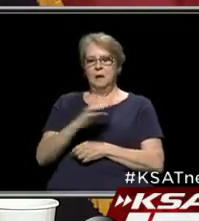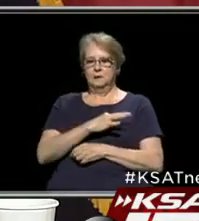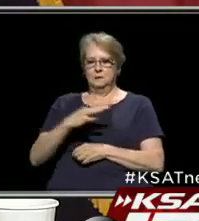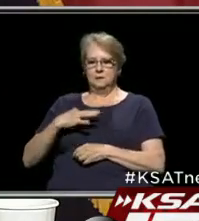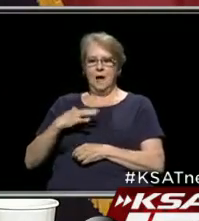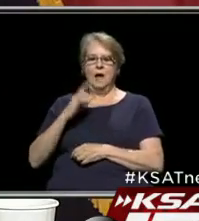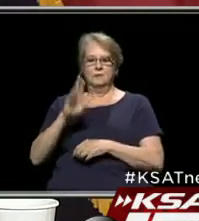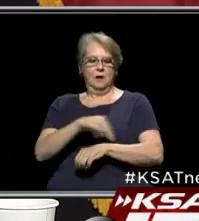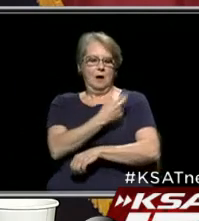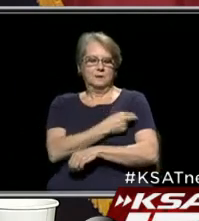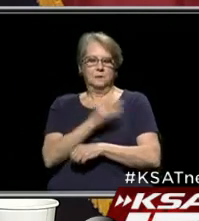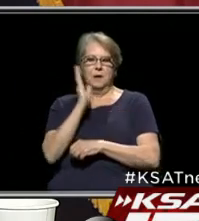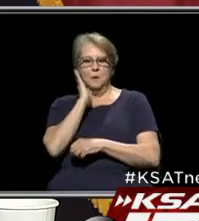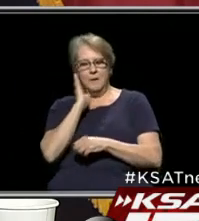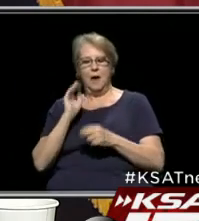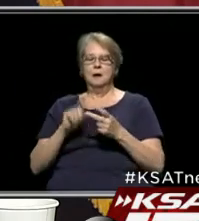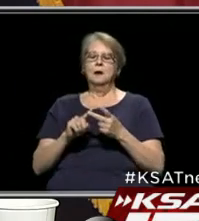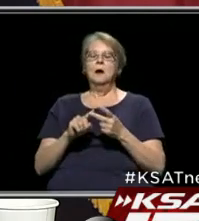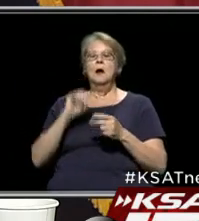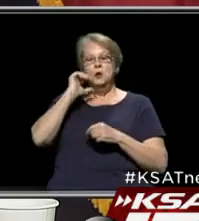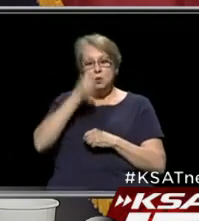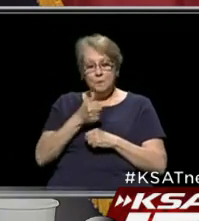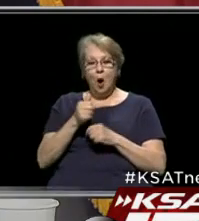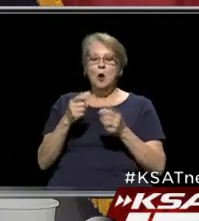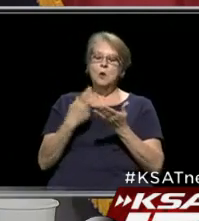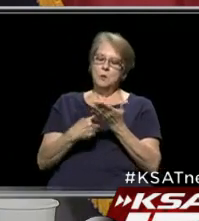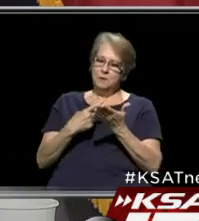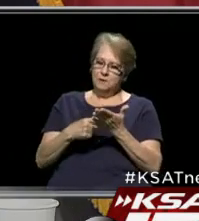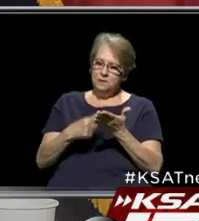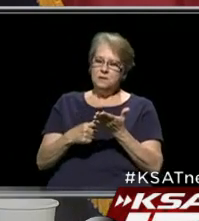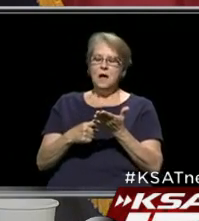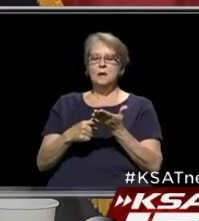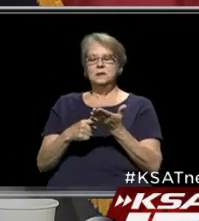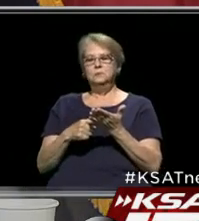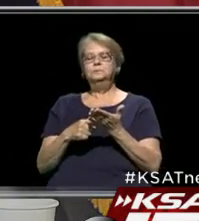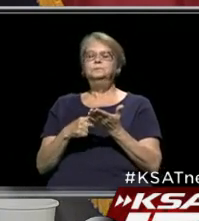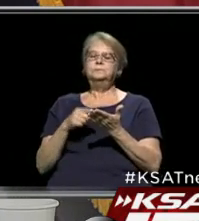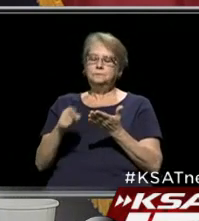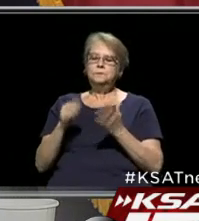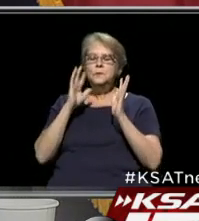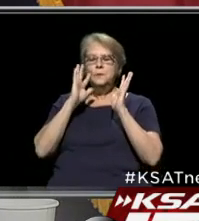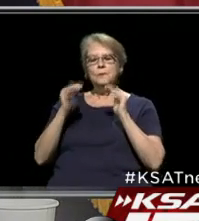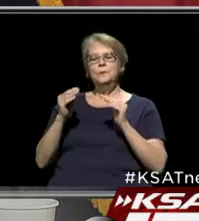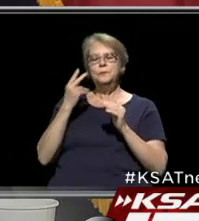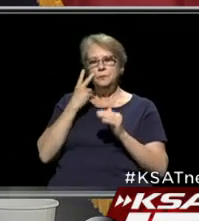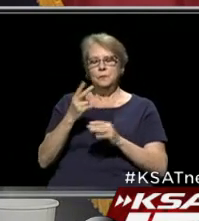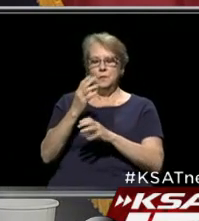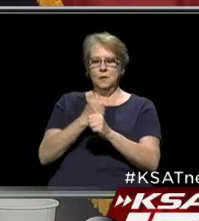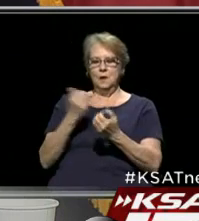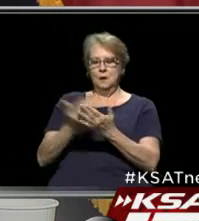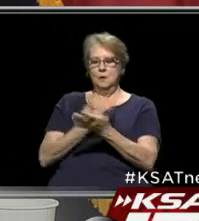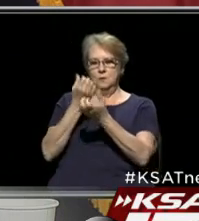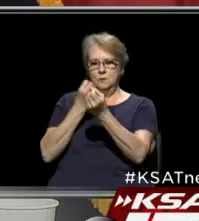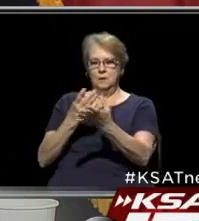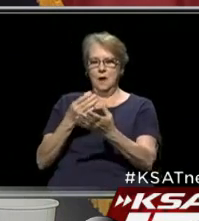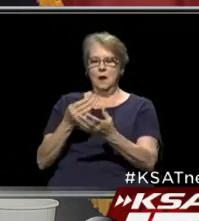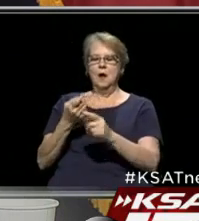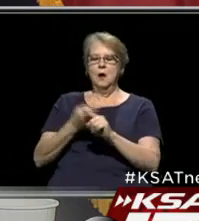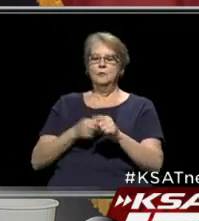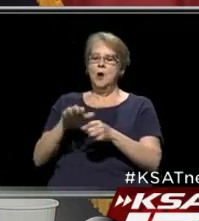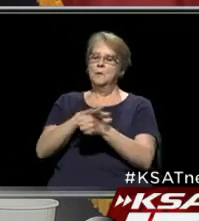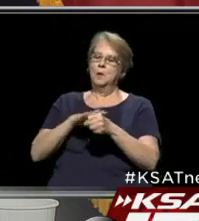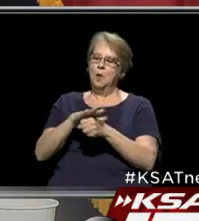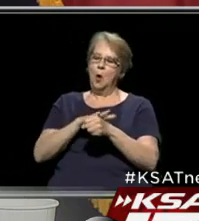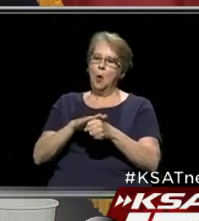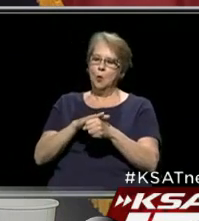hospital beds. Tomorrow, as we've been discussing for a while now, we do expect to receive some data analysis back from local